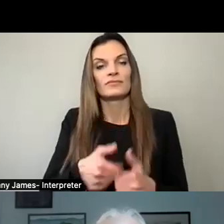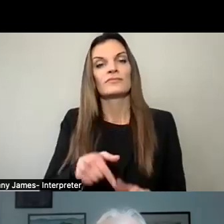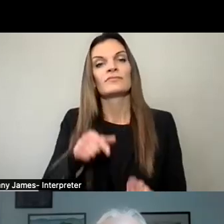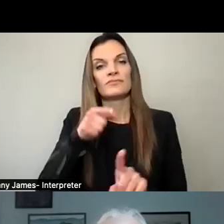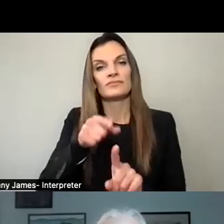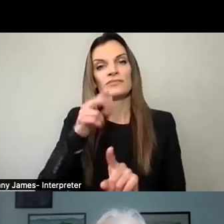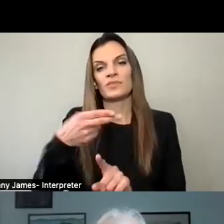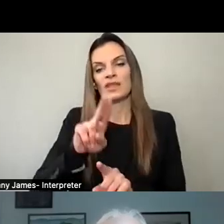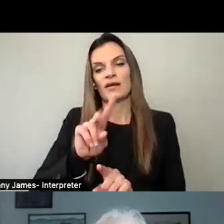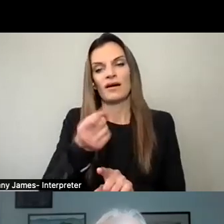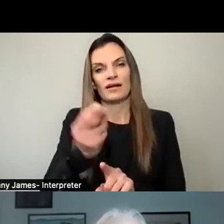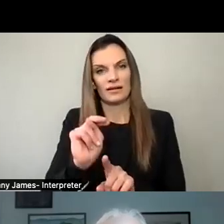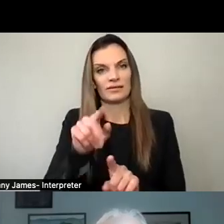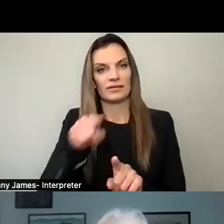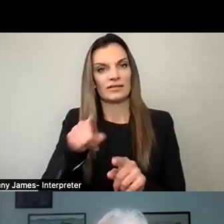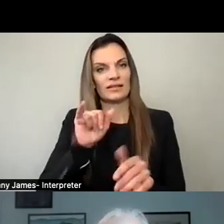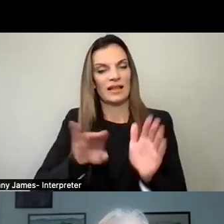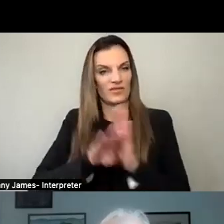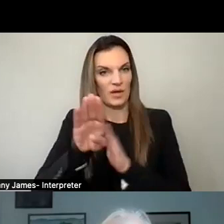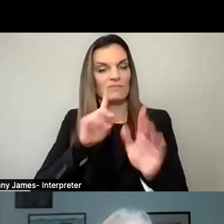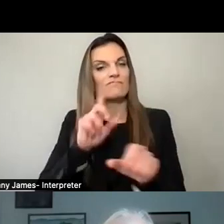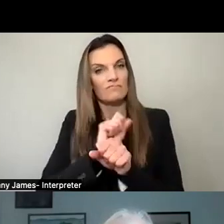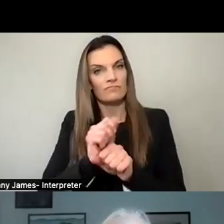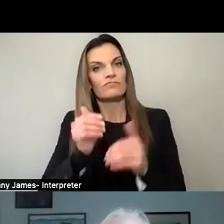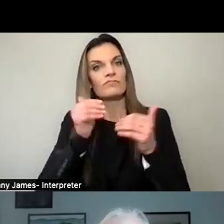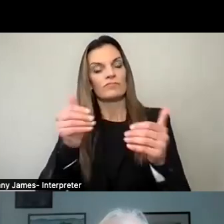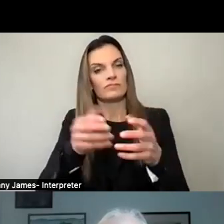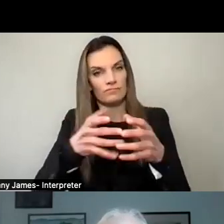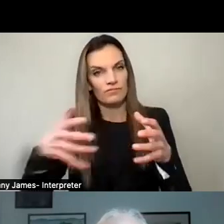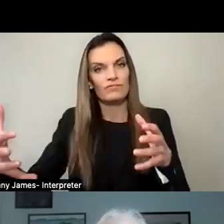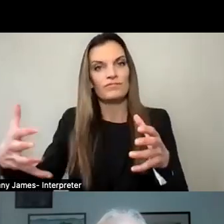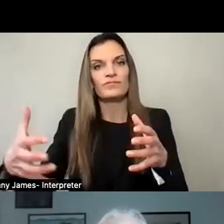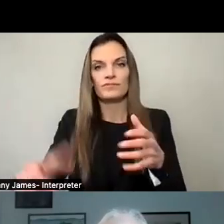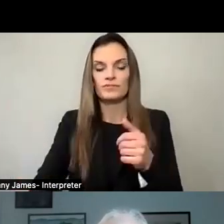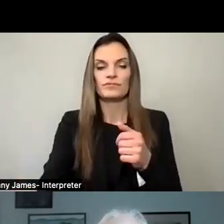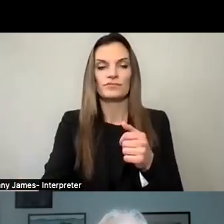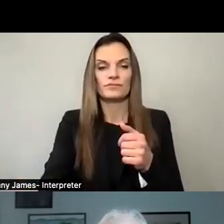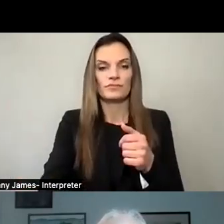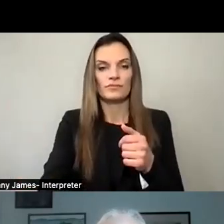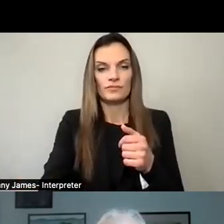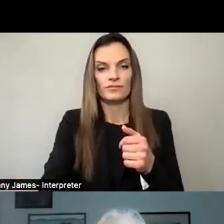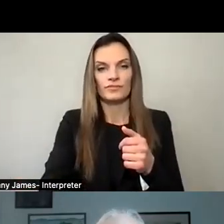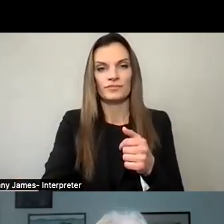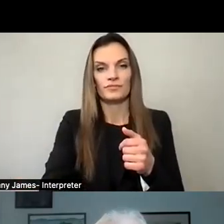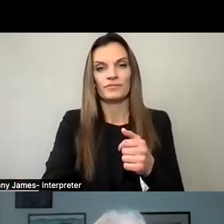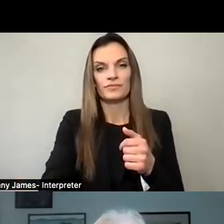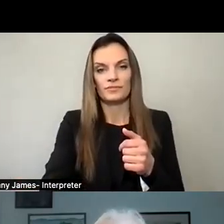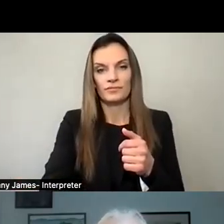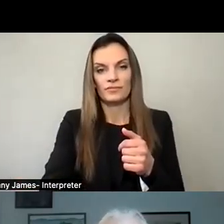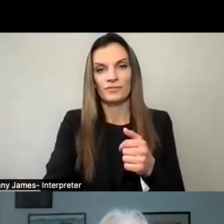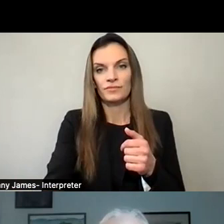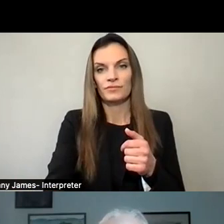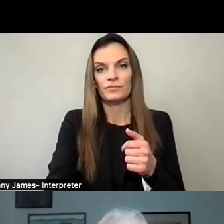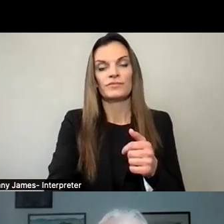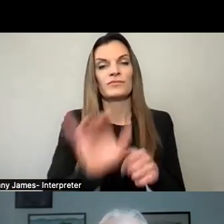development follow through and get built out. And then incorporating, and part of that